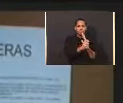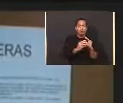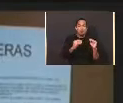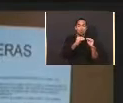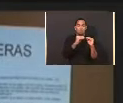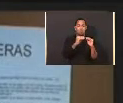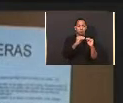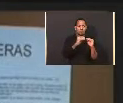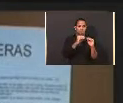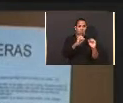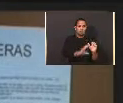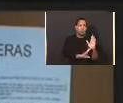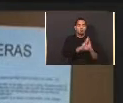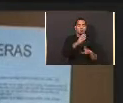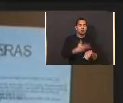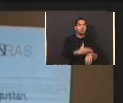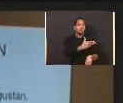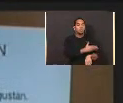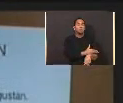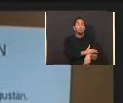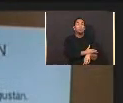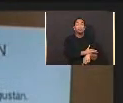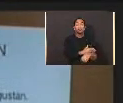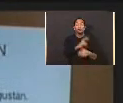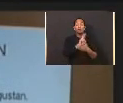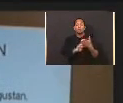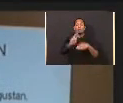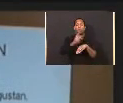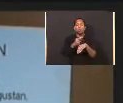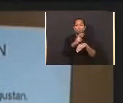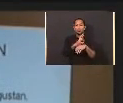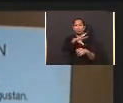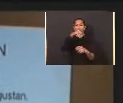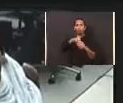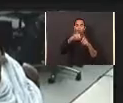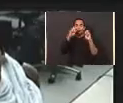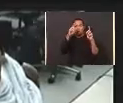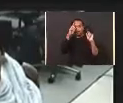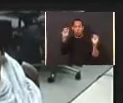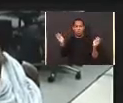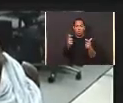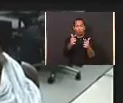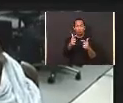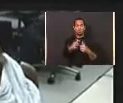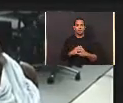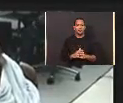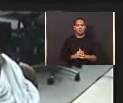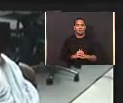general educational system. The University of Puerto Rico, Educating for All.